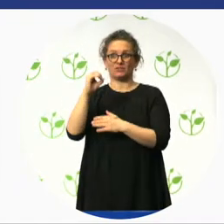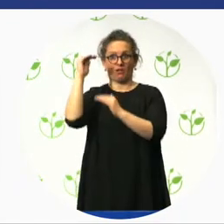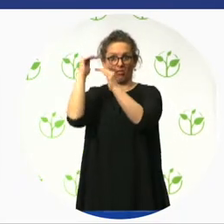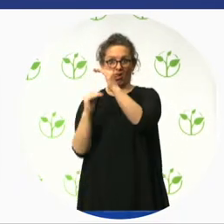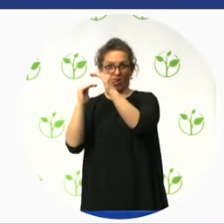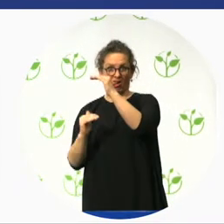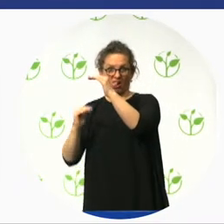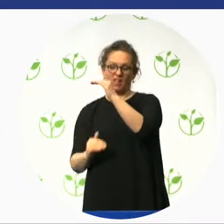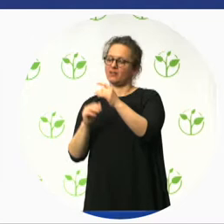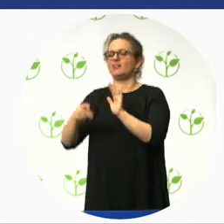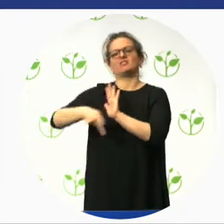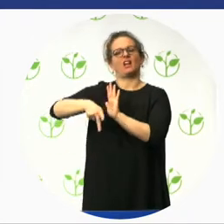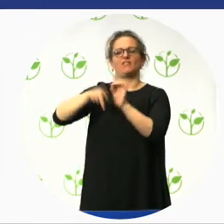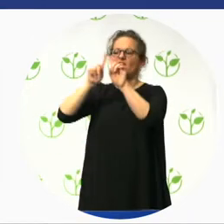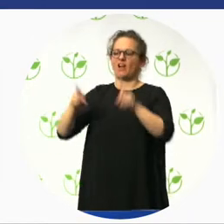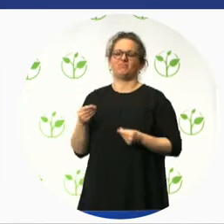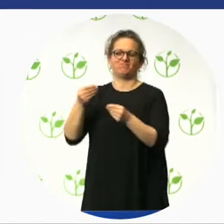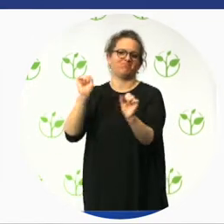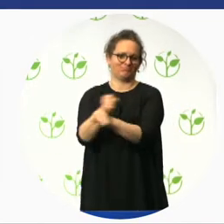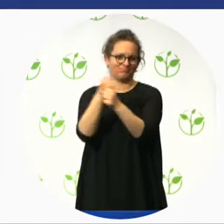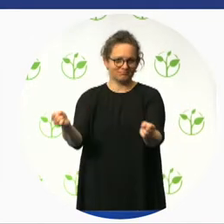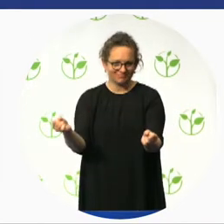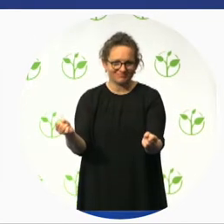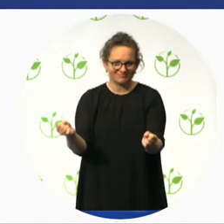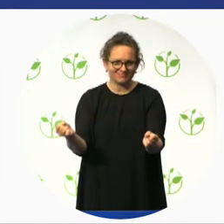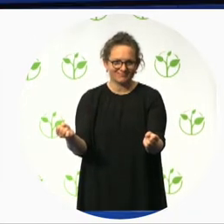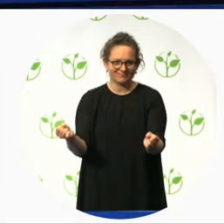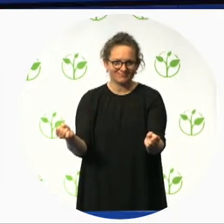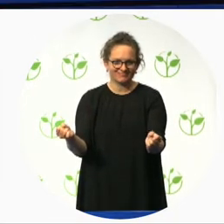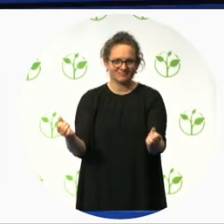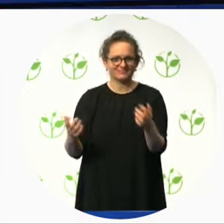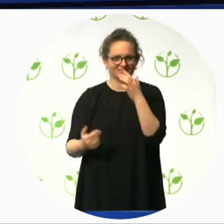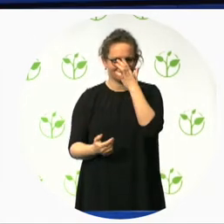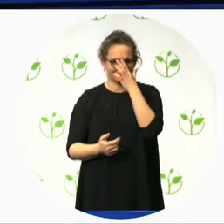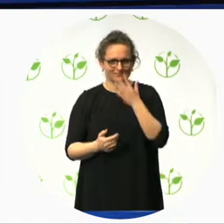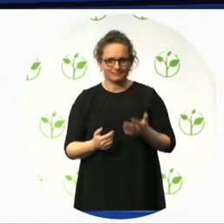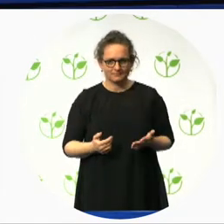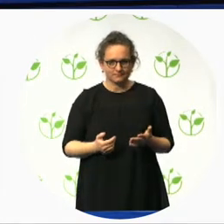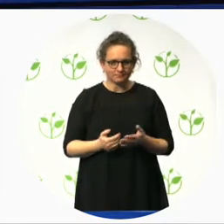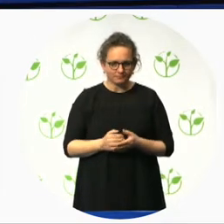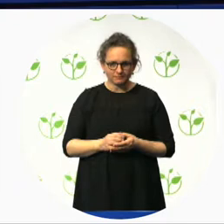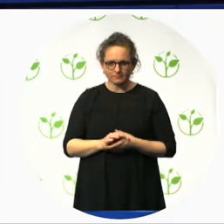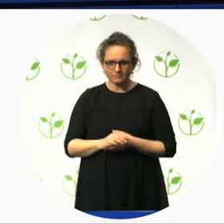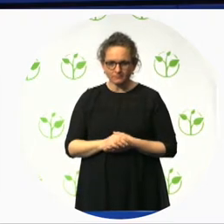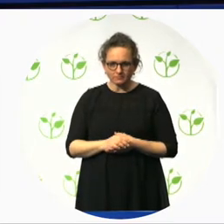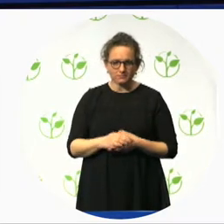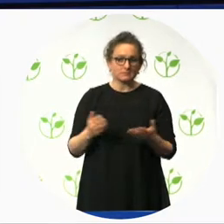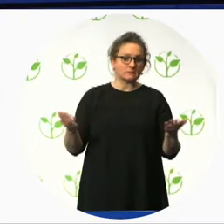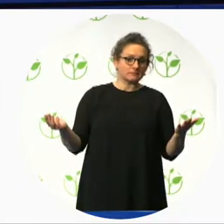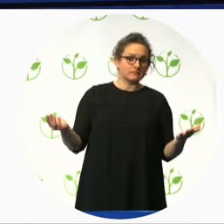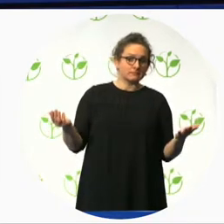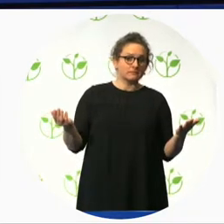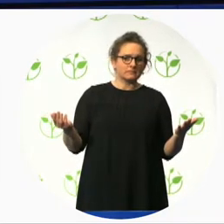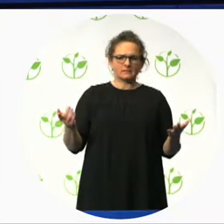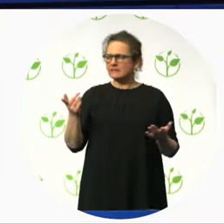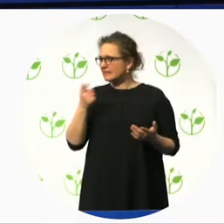Before I go on to the sustainability, the funding, and the capacity, and the business model, I'd just like to talk a little bit about how it works